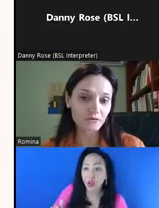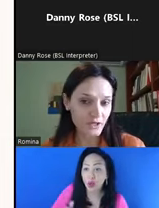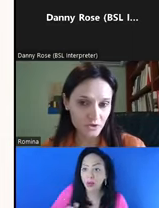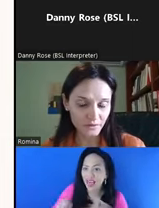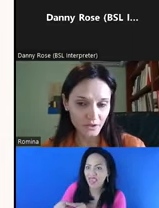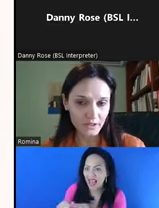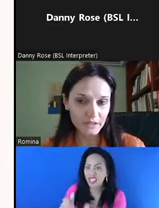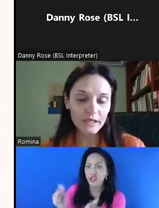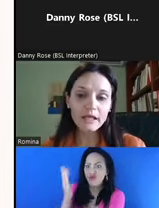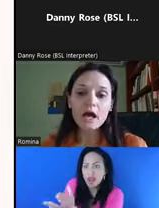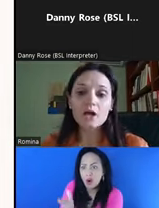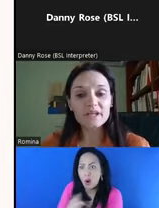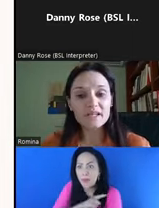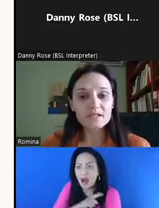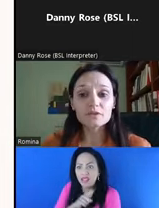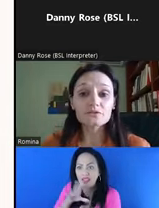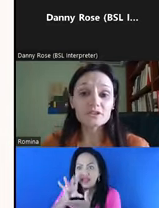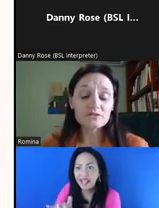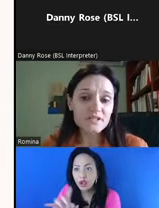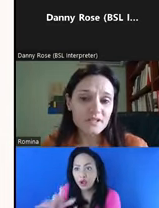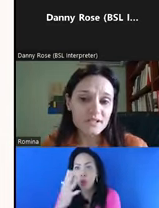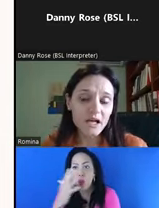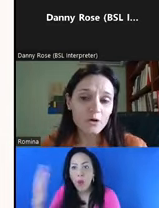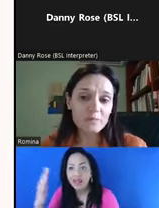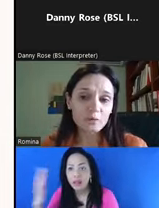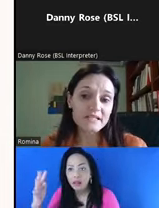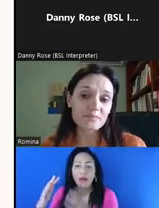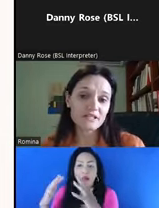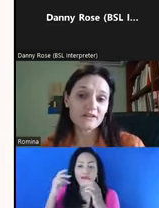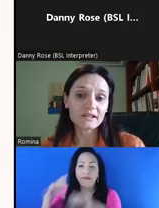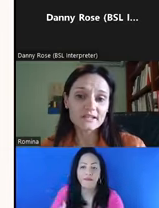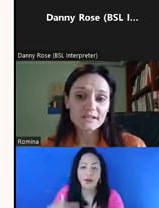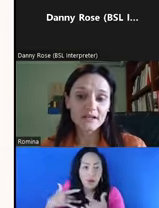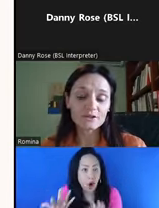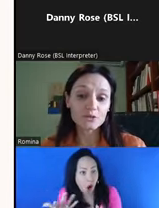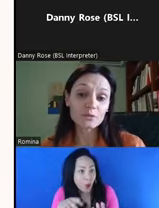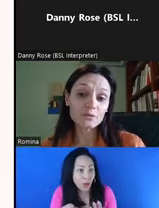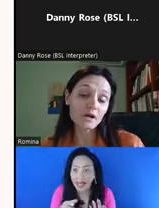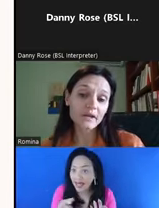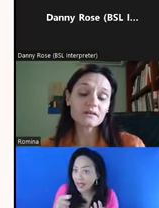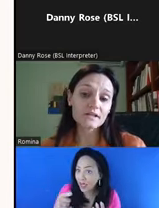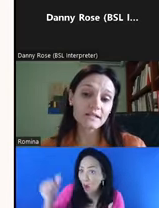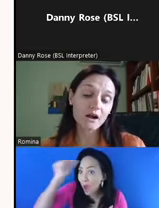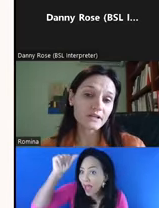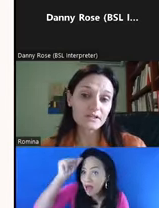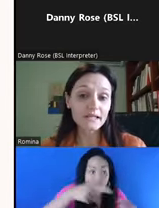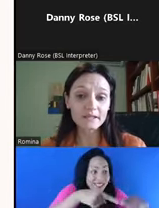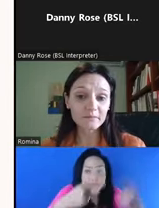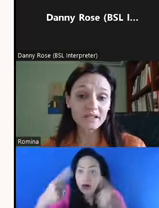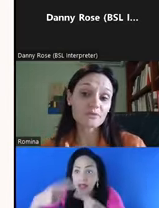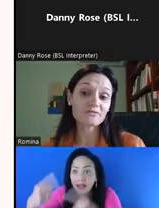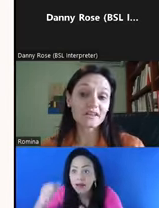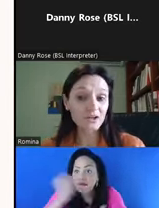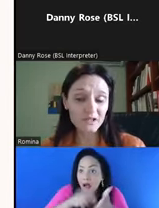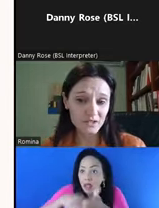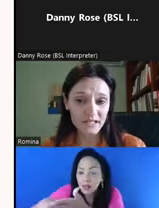or an influential theory? Are we considerate of differences in how people experience violence? Do we recognize that our understanding